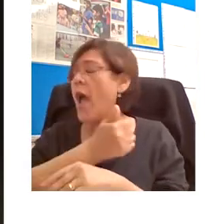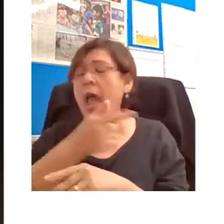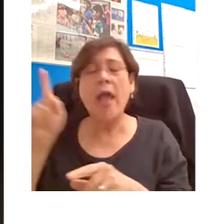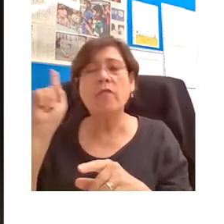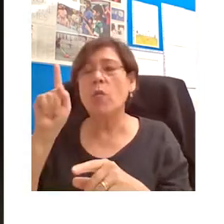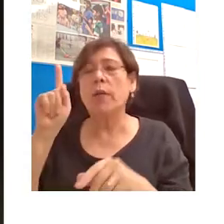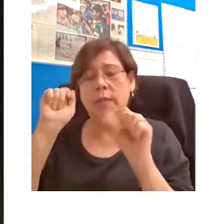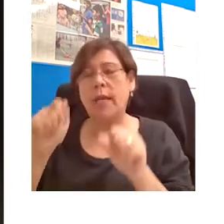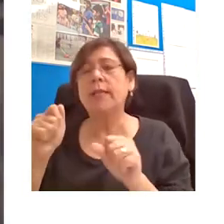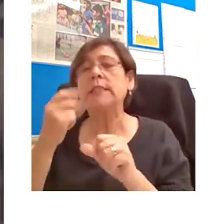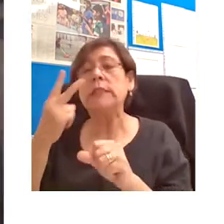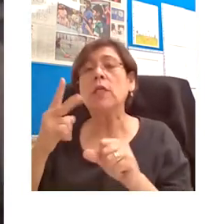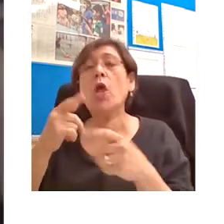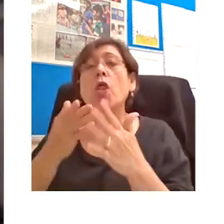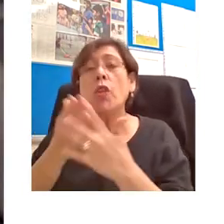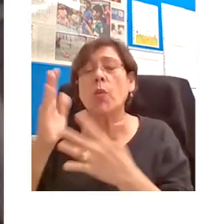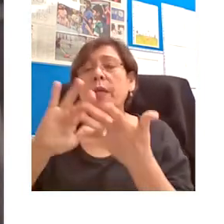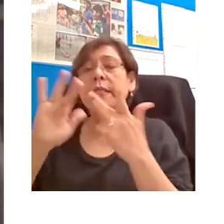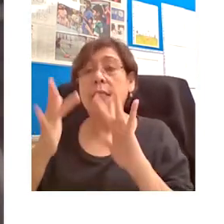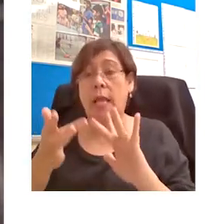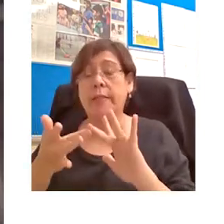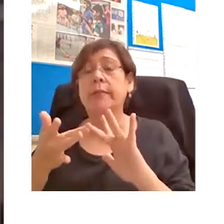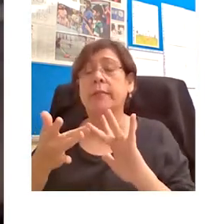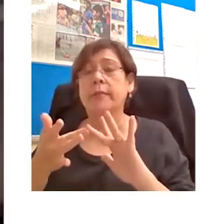in the past couple of decades.